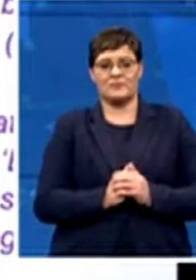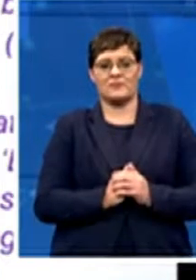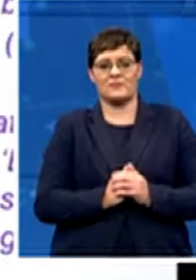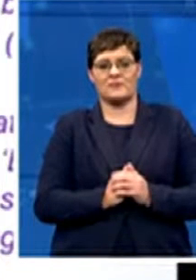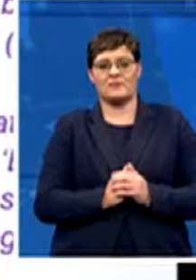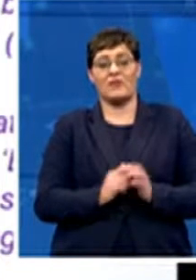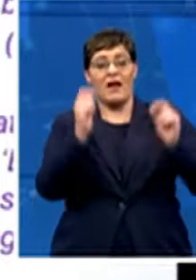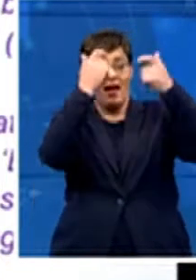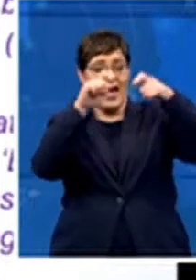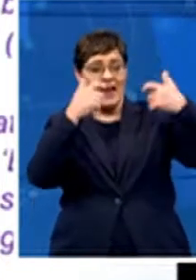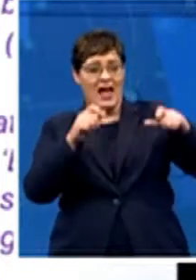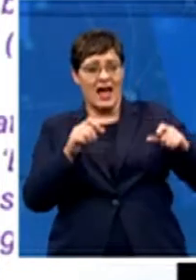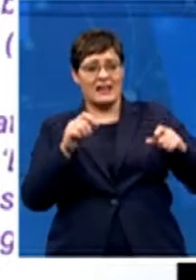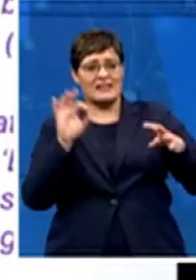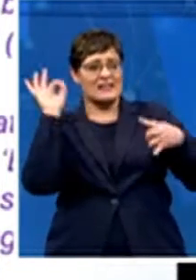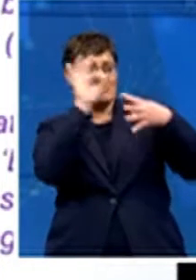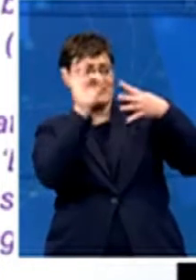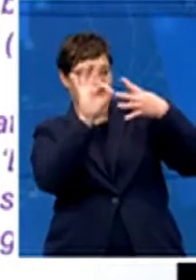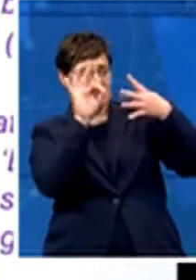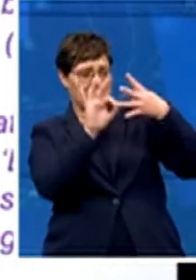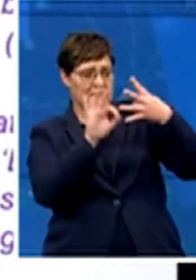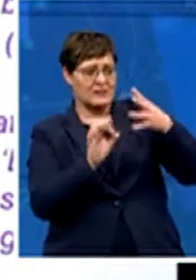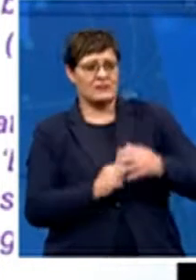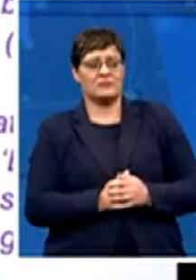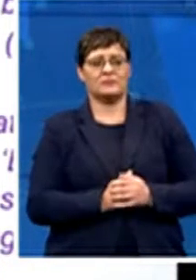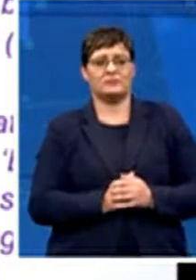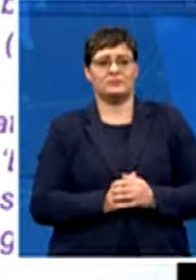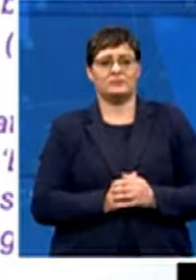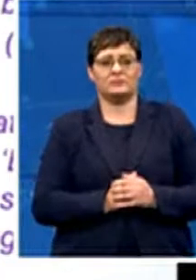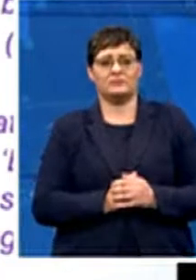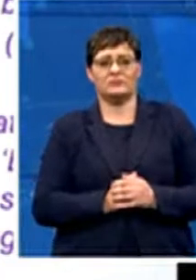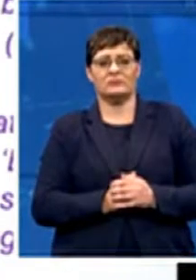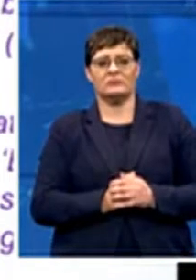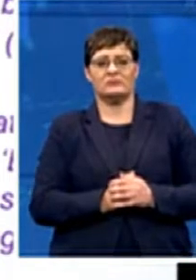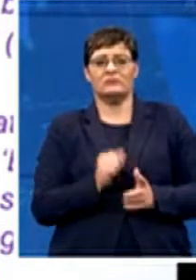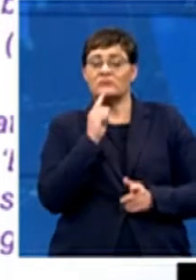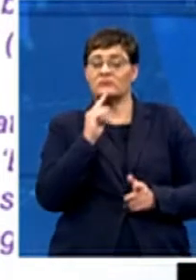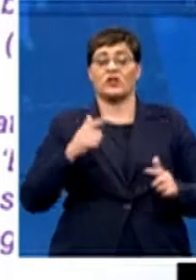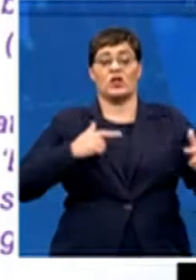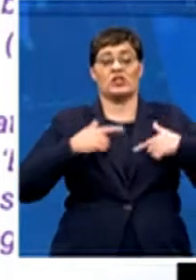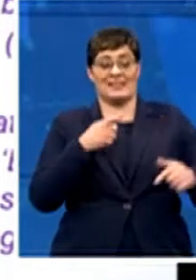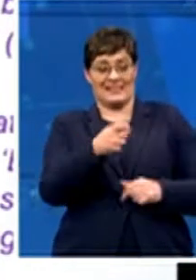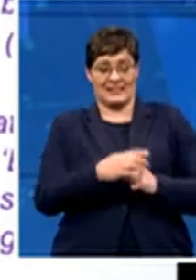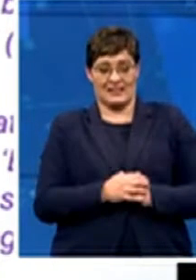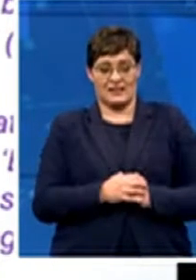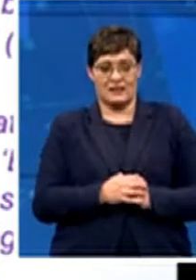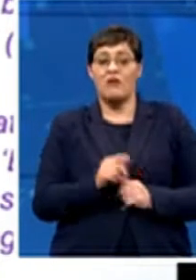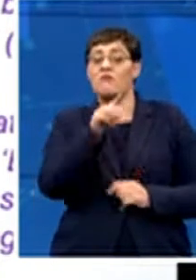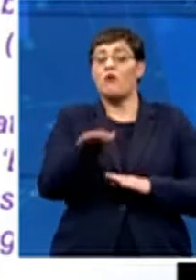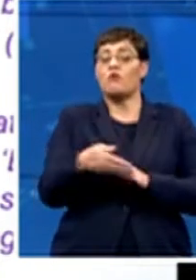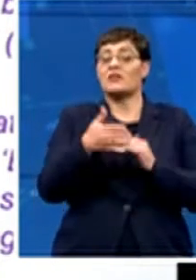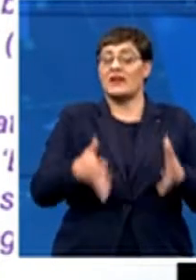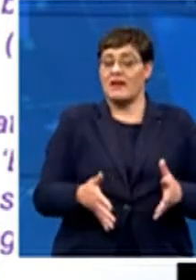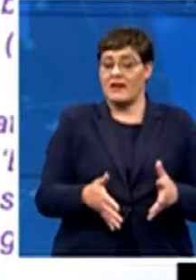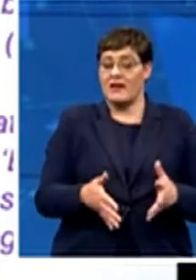those quotes talk about it. One of them, logistics. If you're a cricketer and cricket is always, if